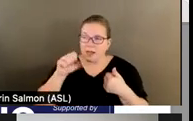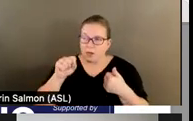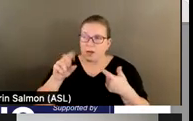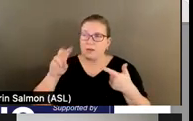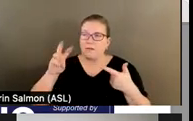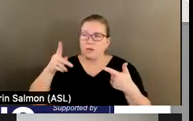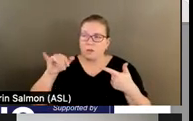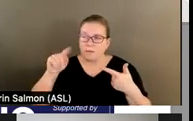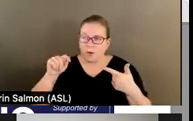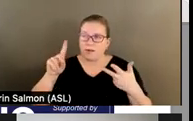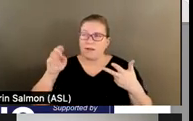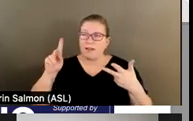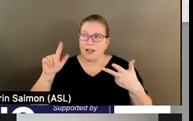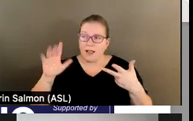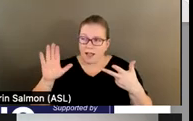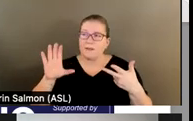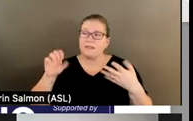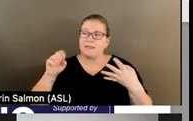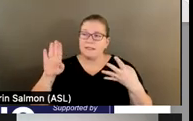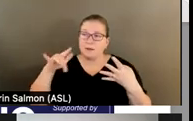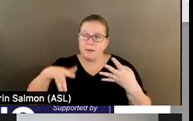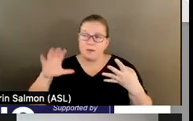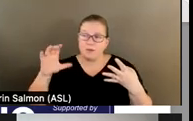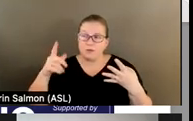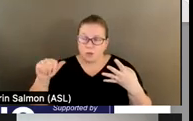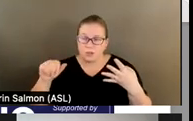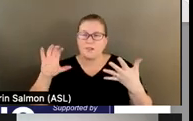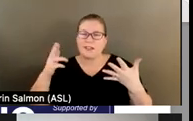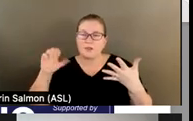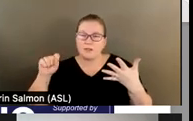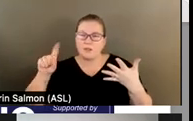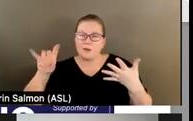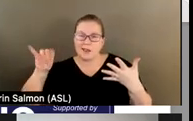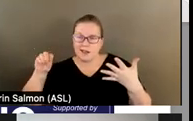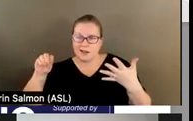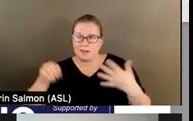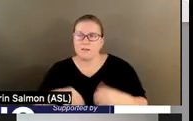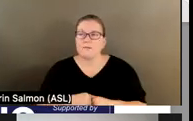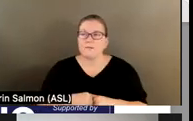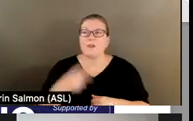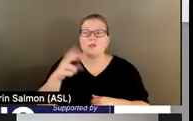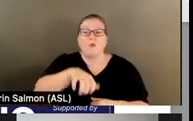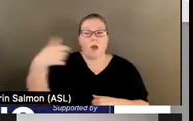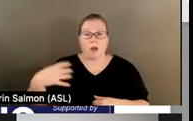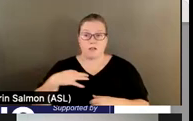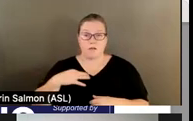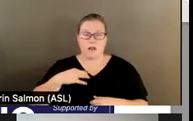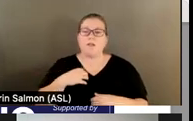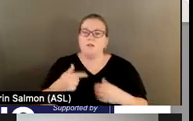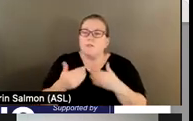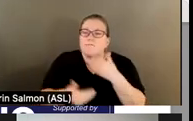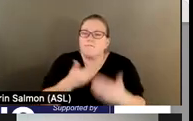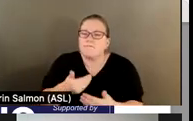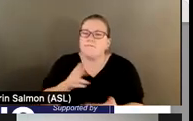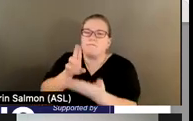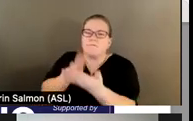of middle Georgia, and Chris 180. Two additional candidates are in the process of contracting with Department of Behavioral Health and